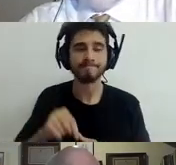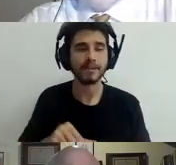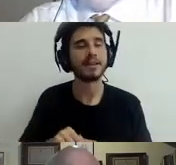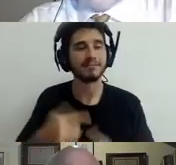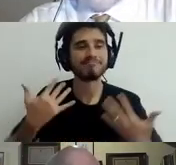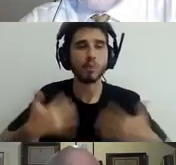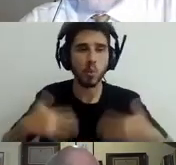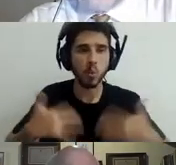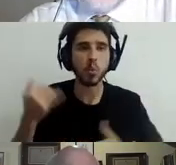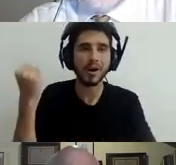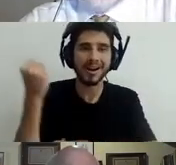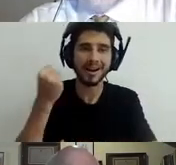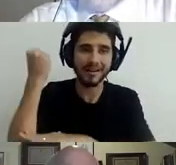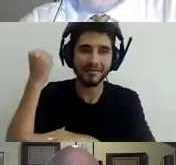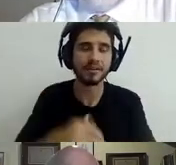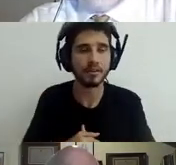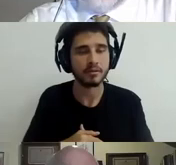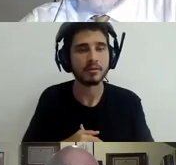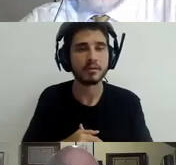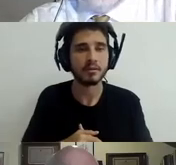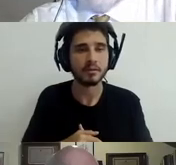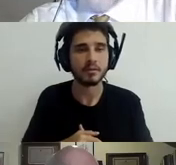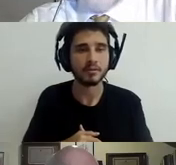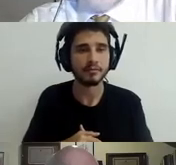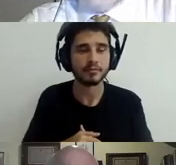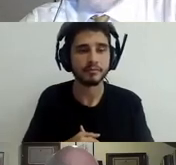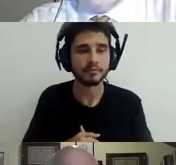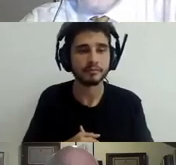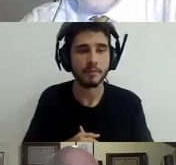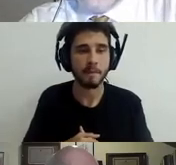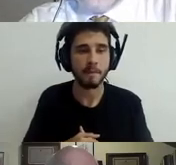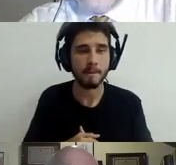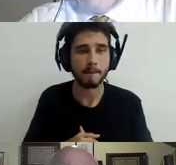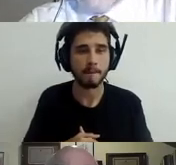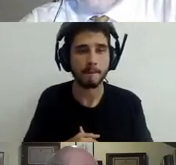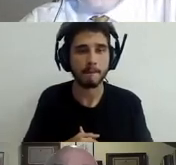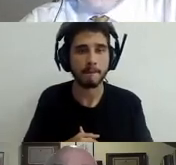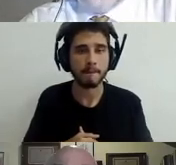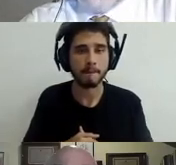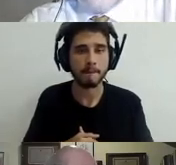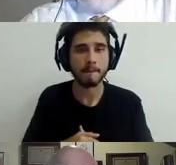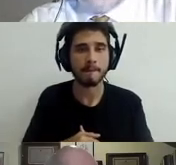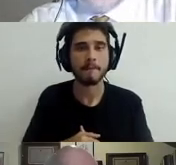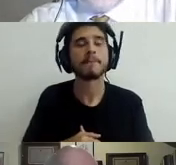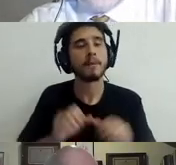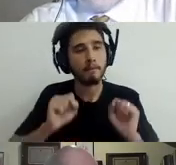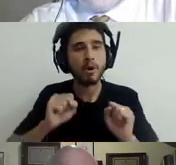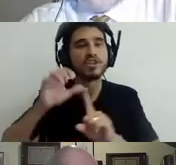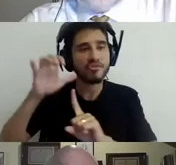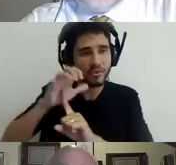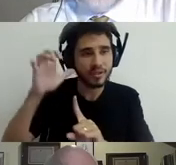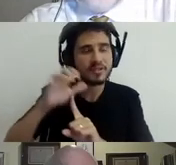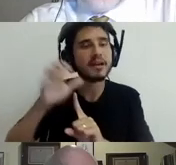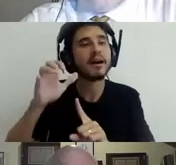impoverishment of large part of the population, even many decades